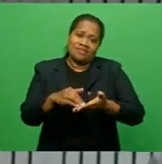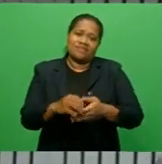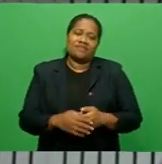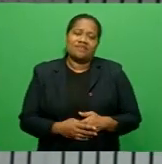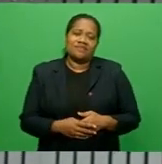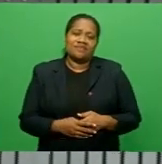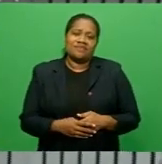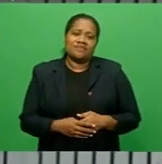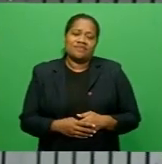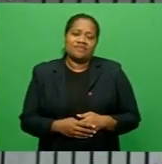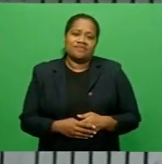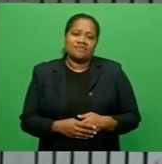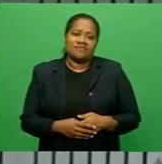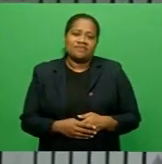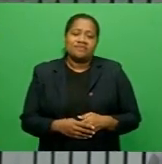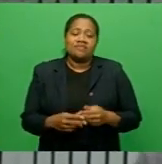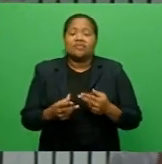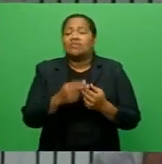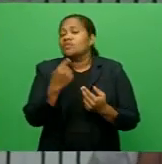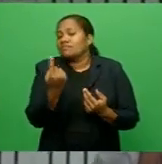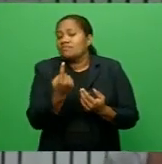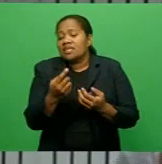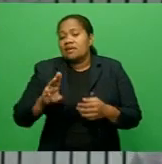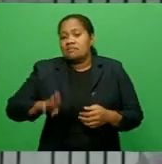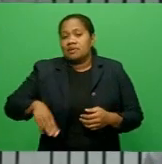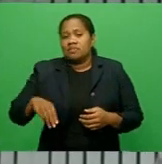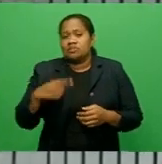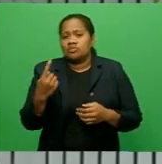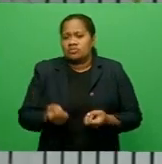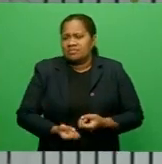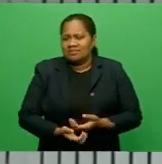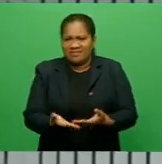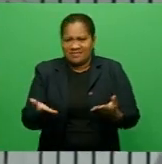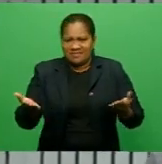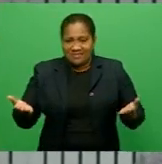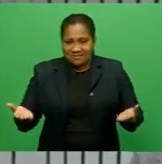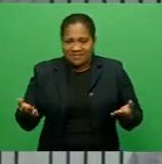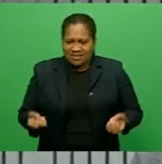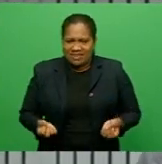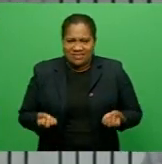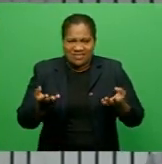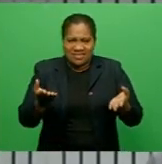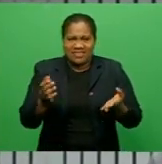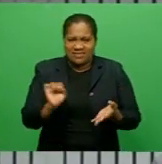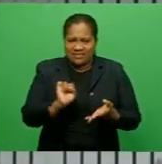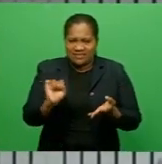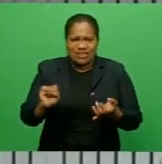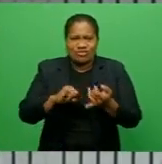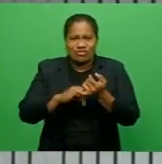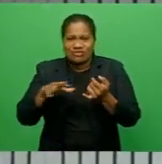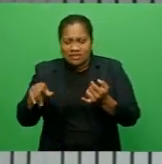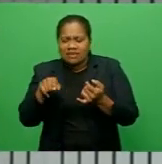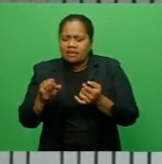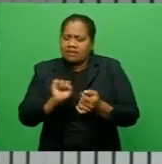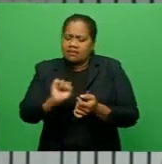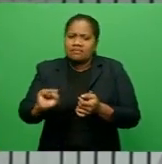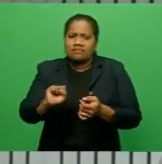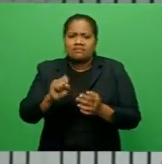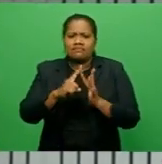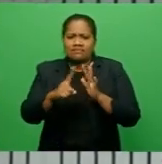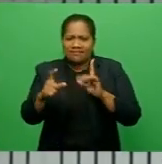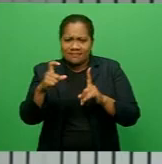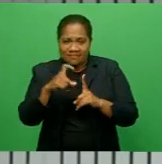our members who've had to produce their sureties as well as their IDs and all of those other details.